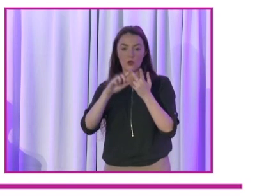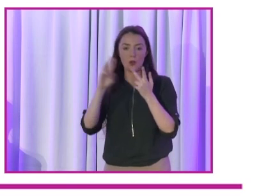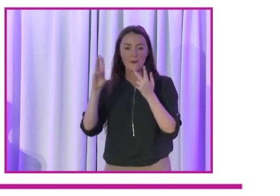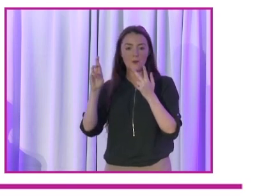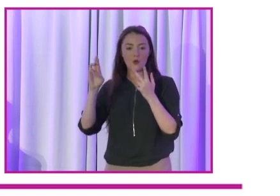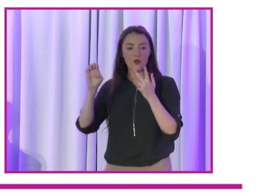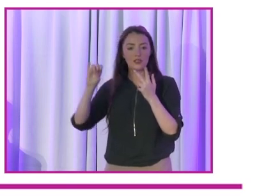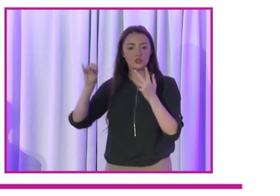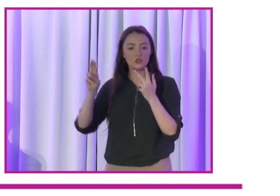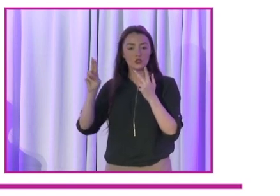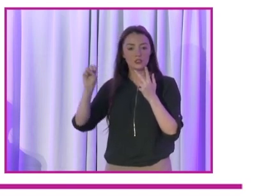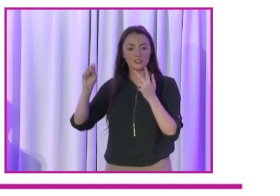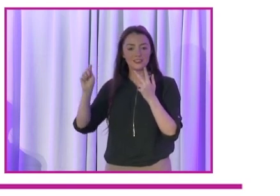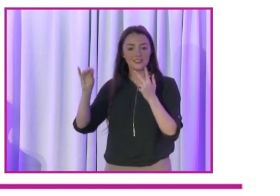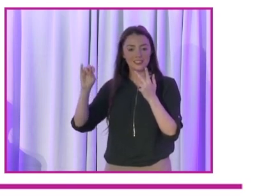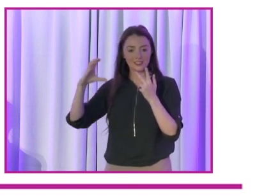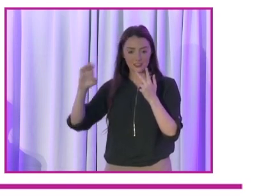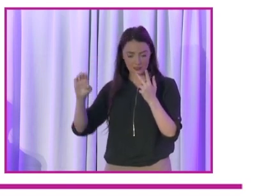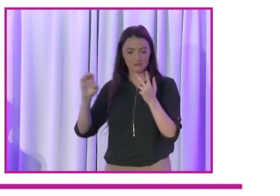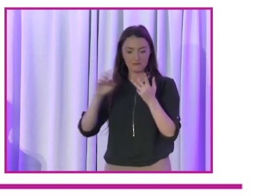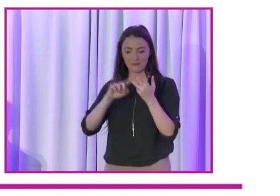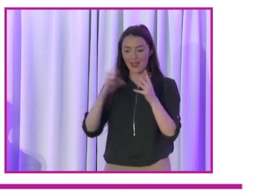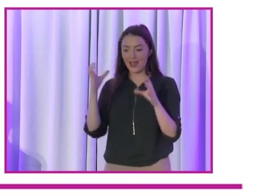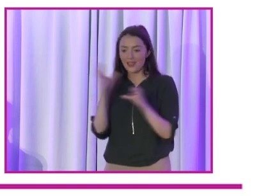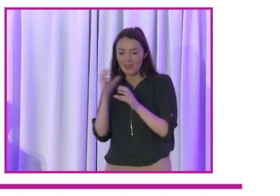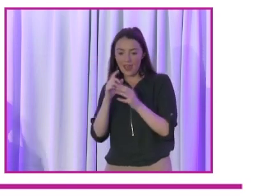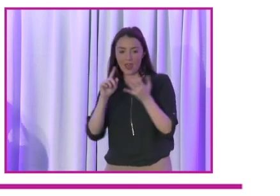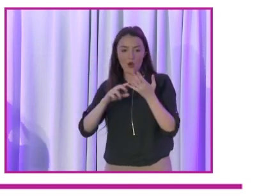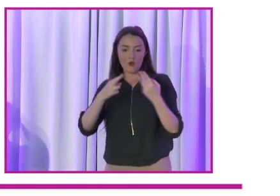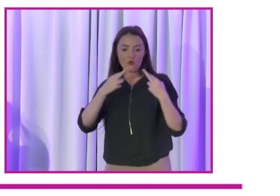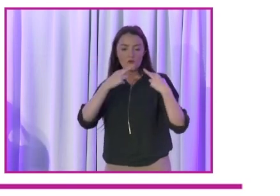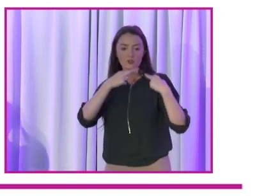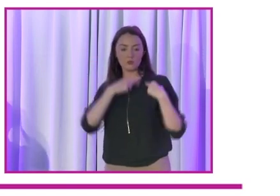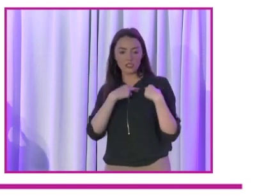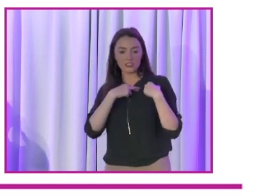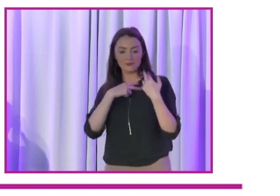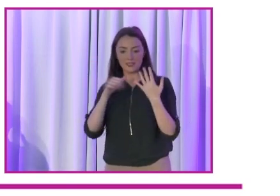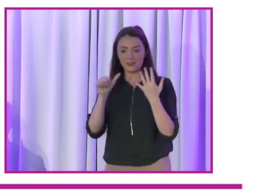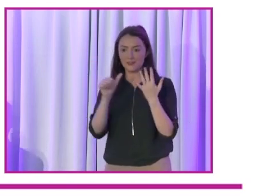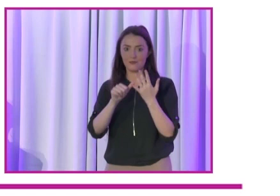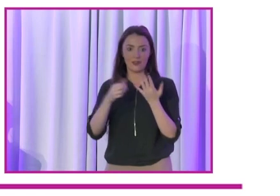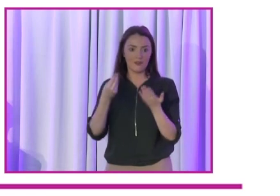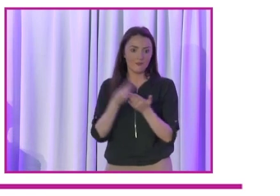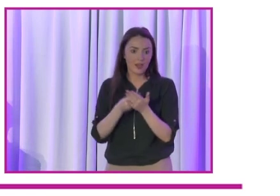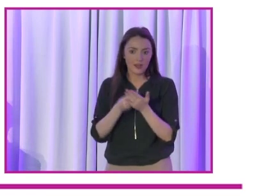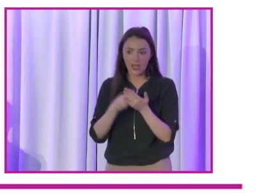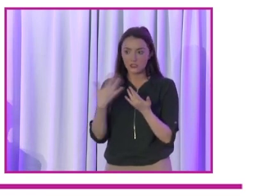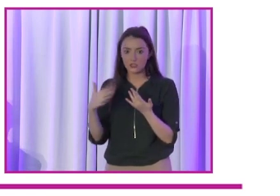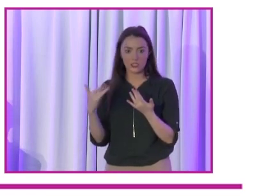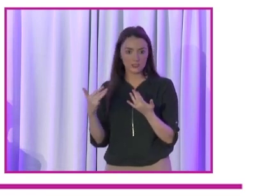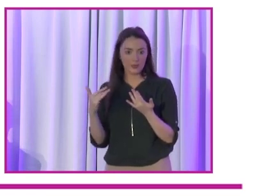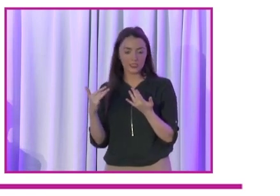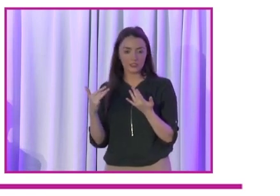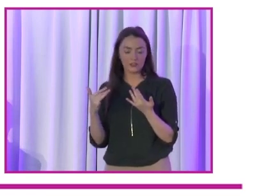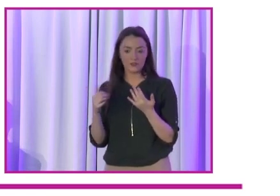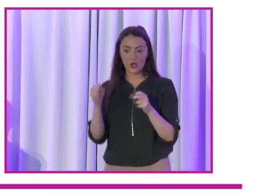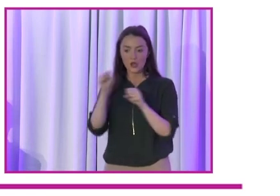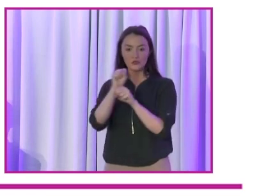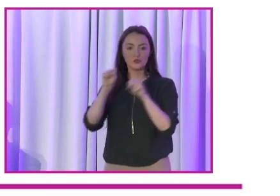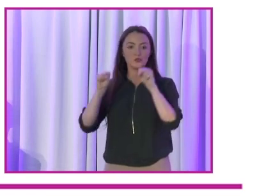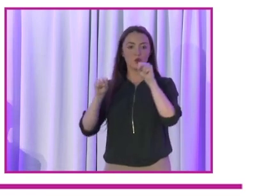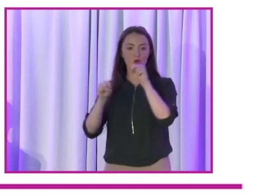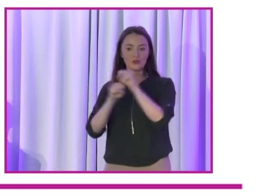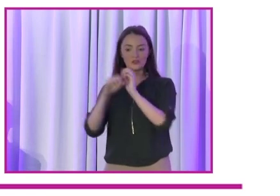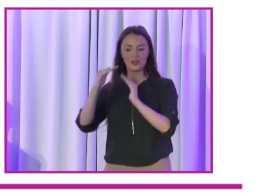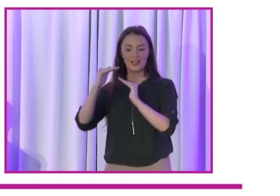Physical and practical barriers. Caring responsibilities. The biggest one, financial costs. And structural inequalities in